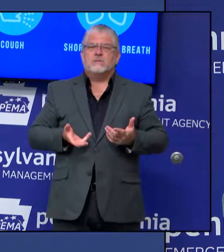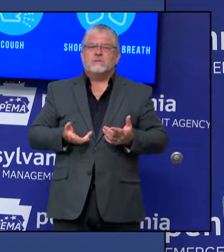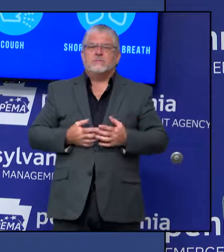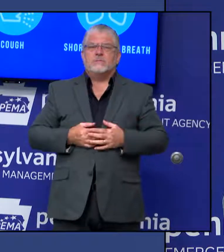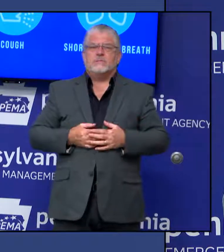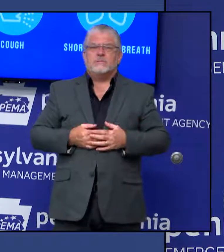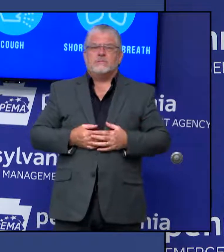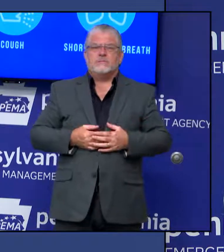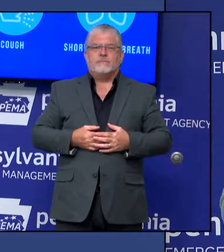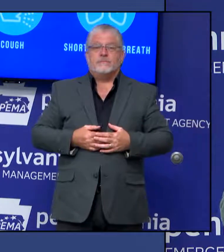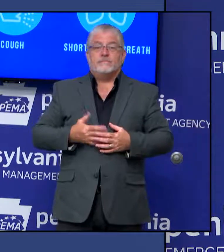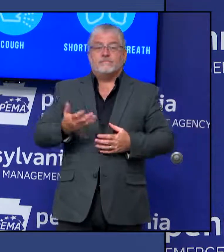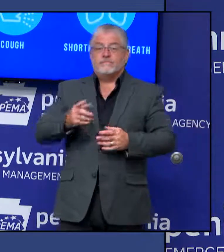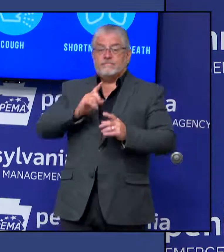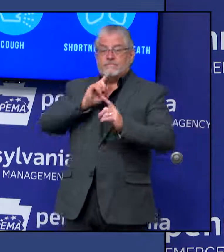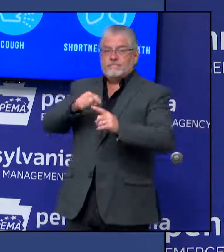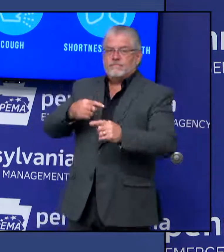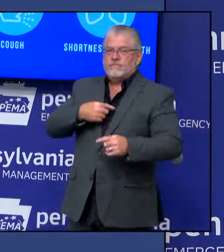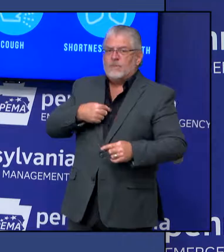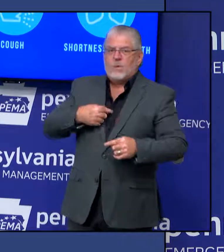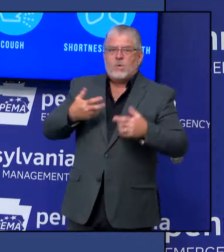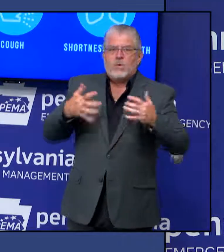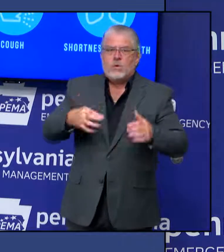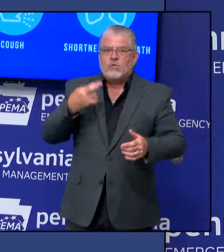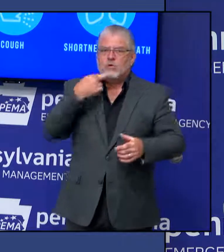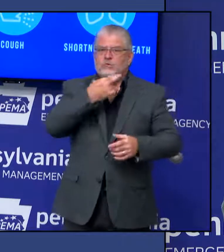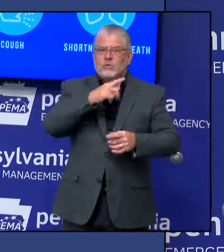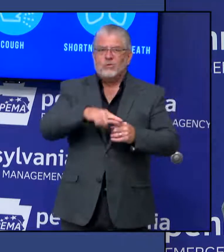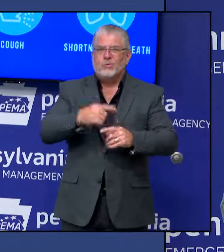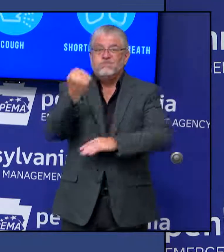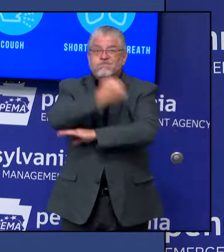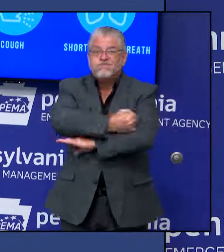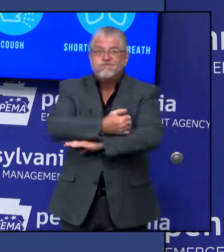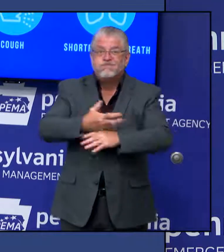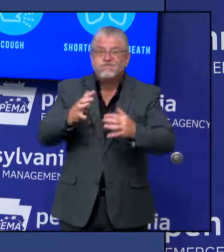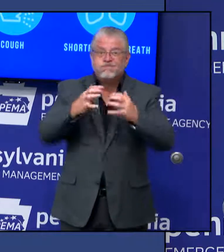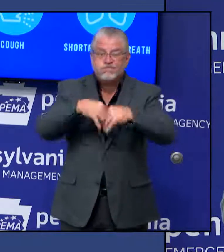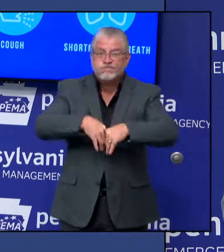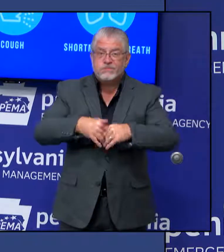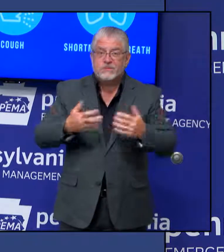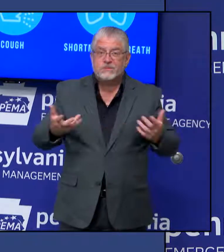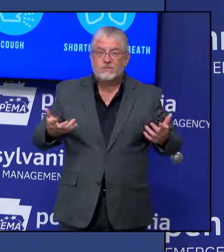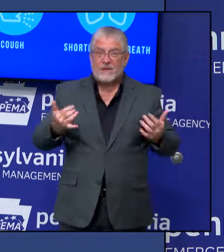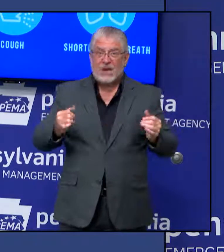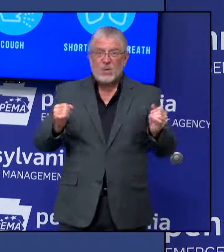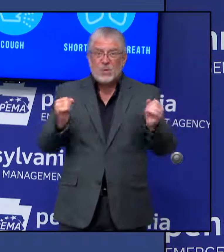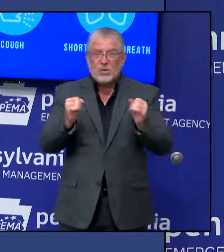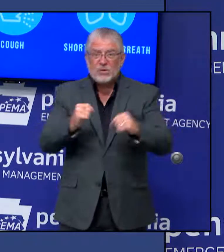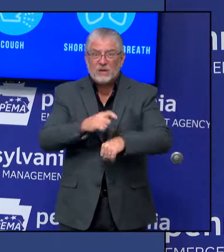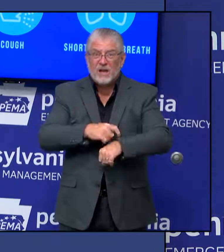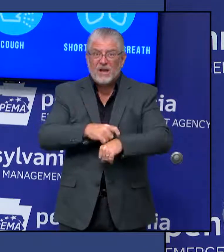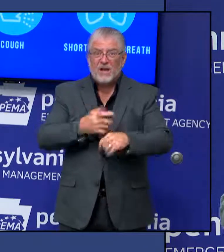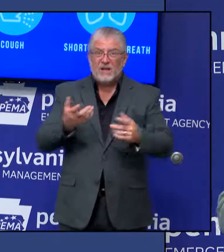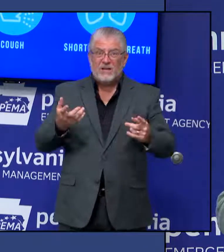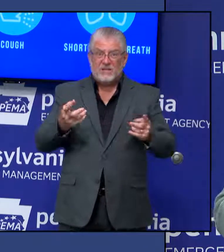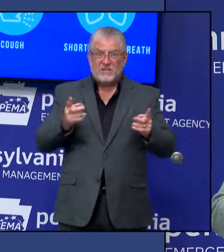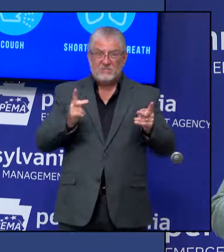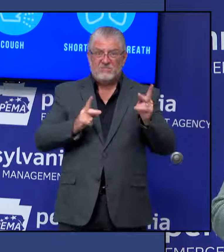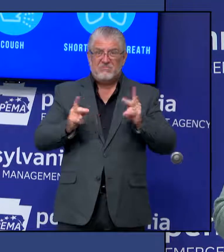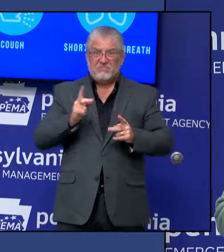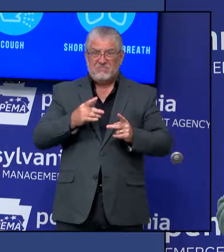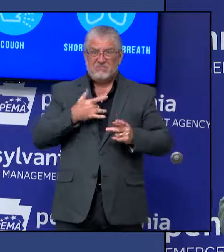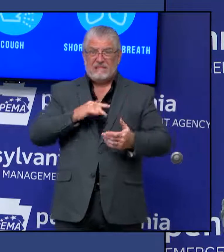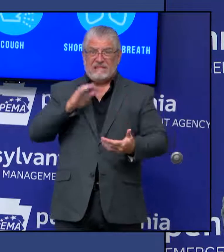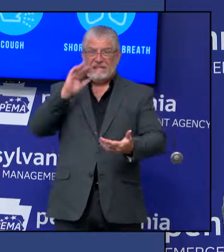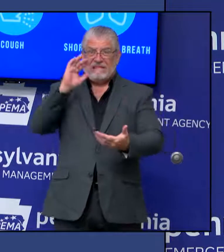as you're going into colder weather, people are much less likely to eat outdoors, right? So, I mean, they have been able to eat outdoors and that has been really important for the